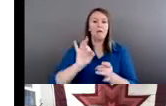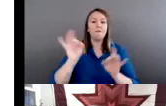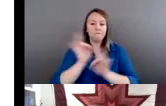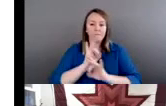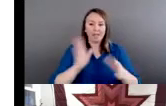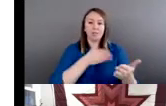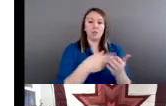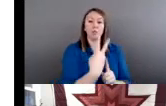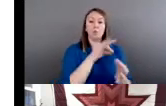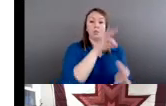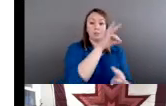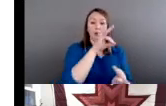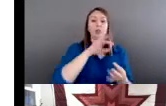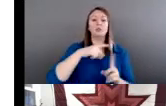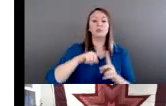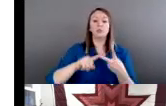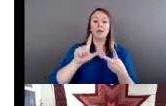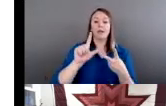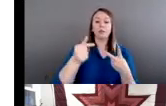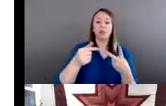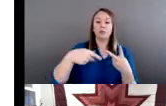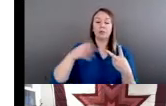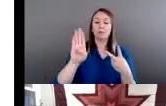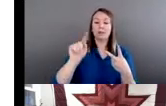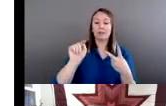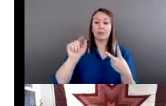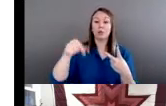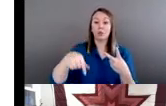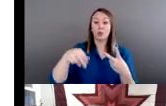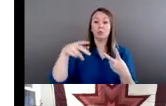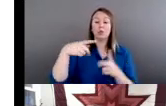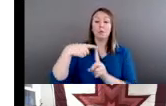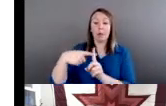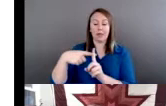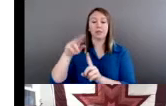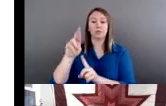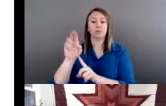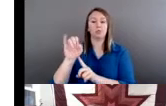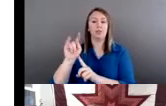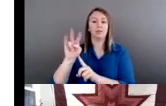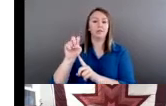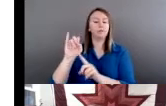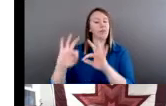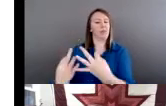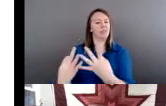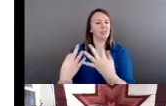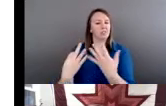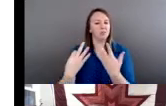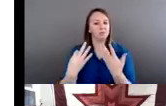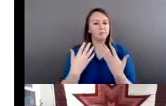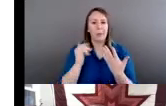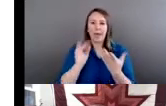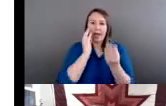plus native relatives. So we don't have national data on that question of the rate of violence